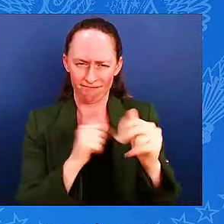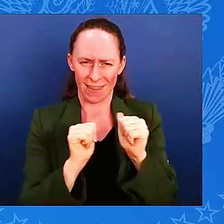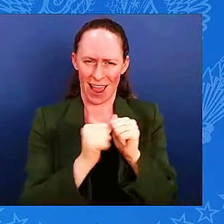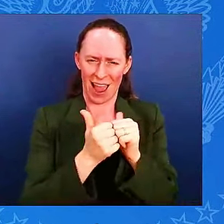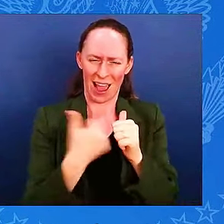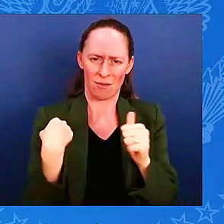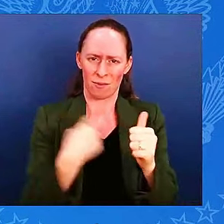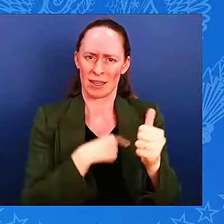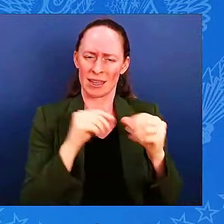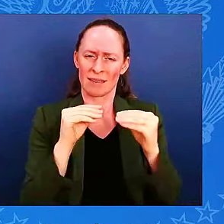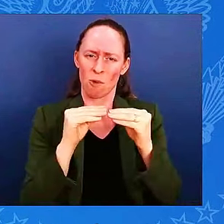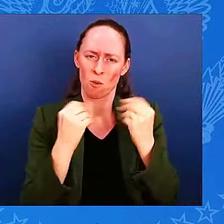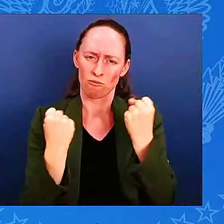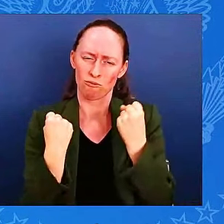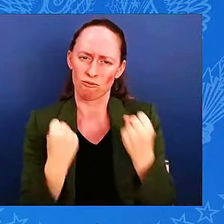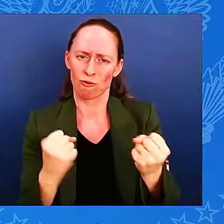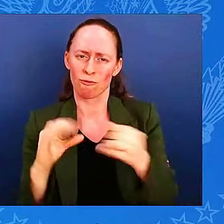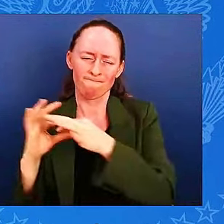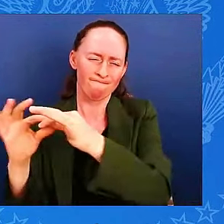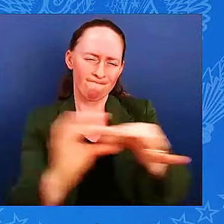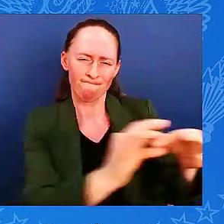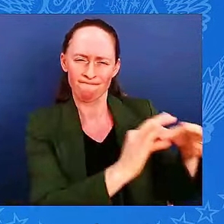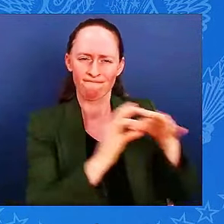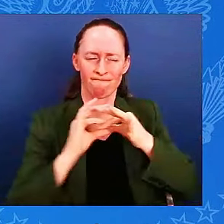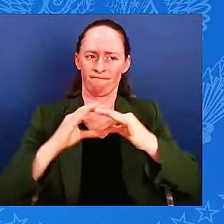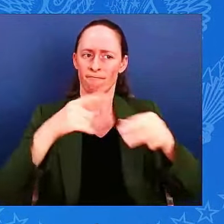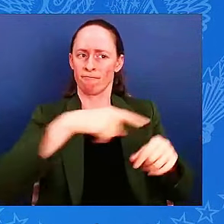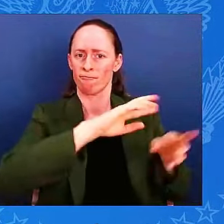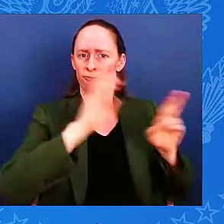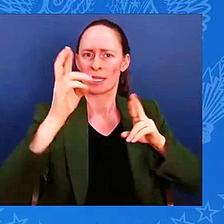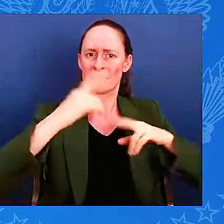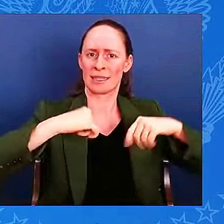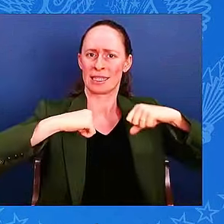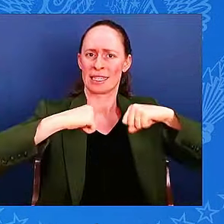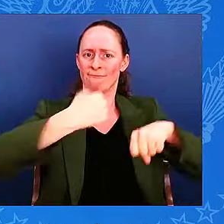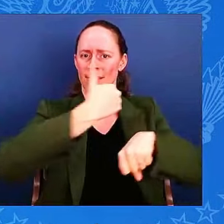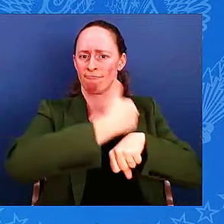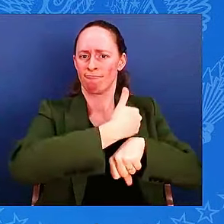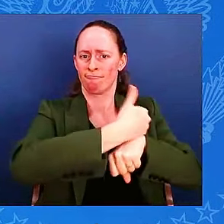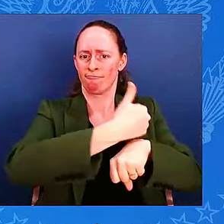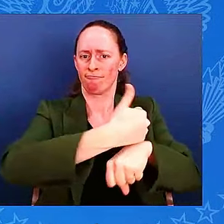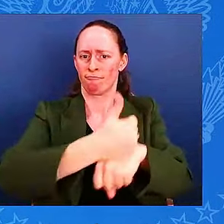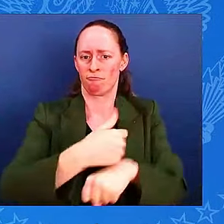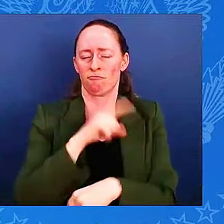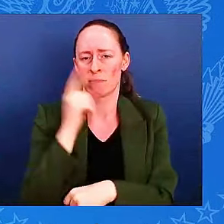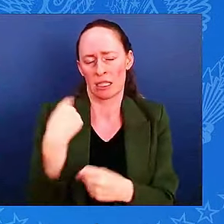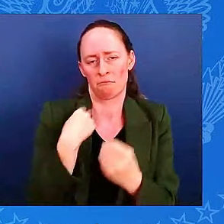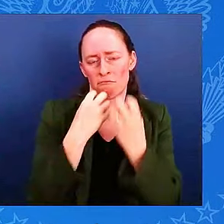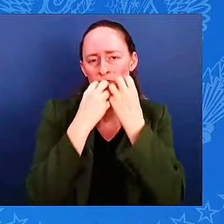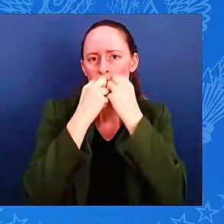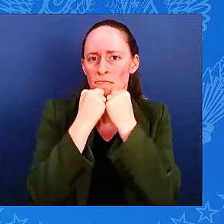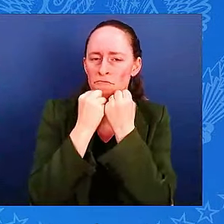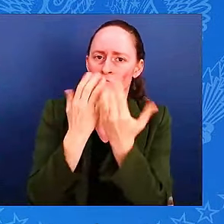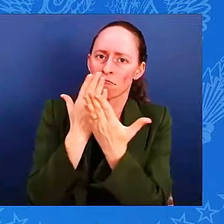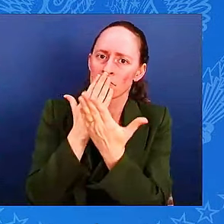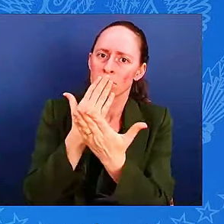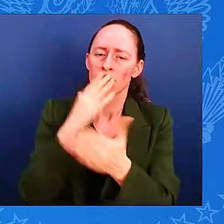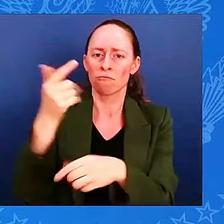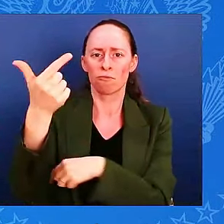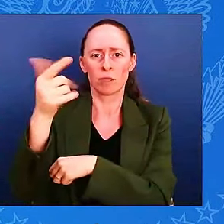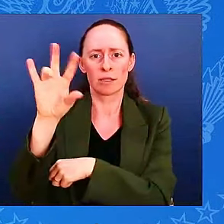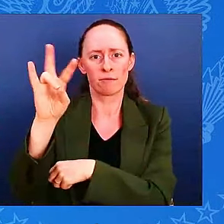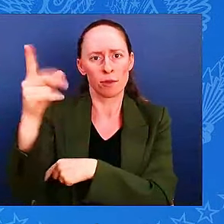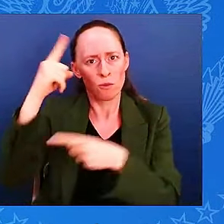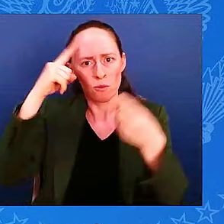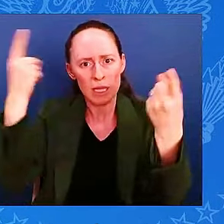and the 26 bilateral security agreements which fortify us all. And now more